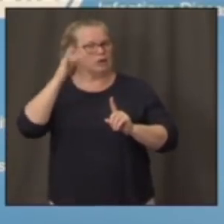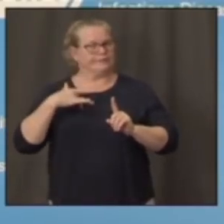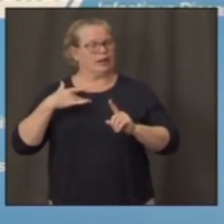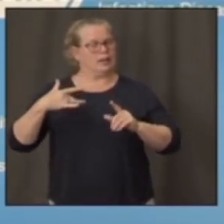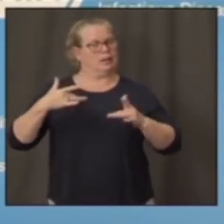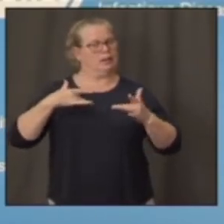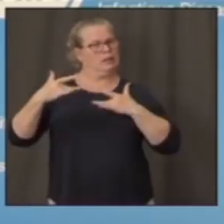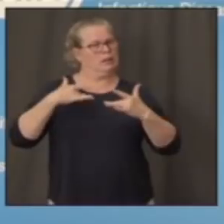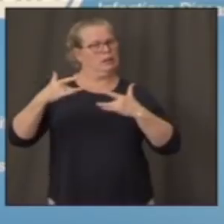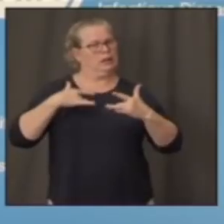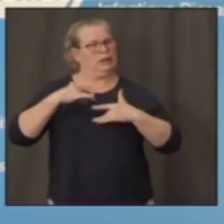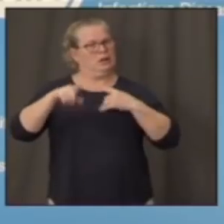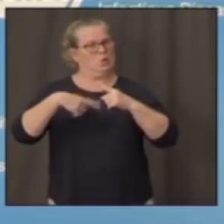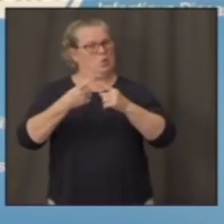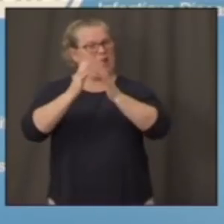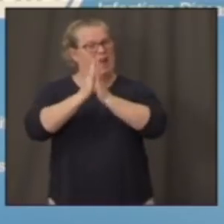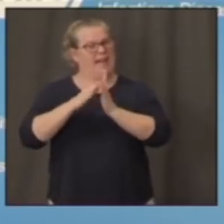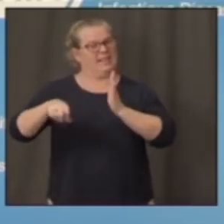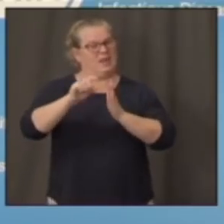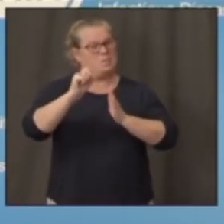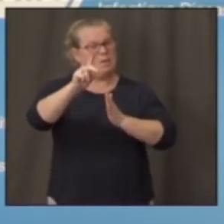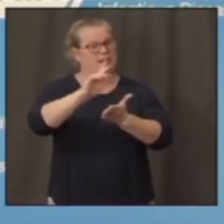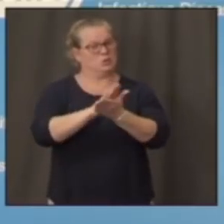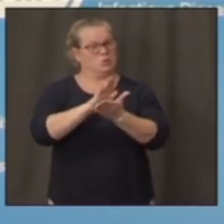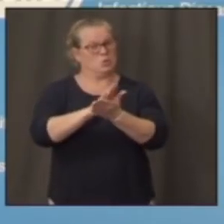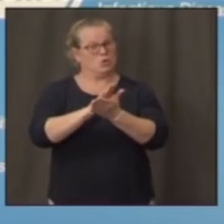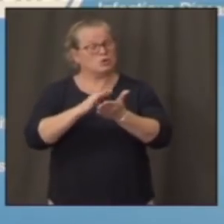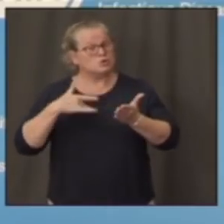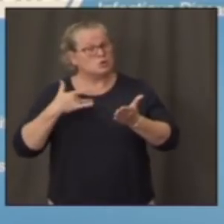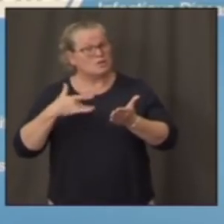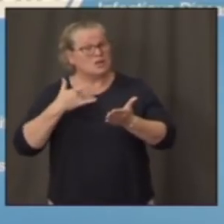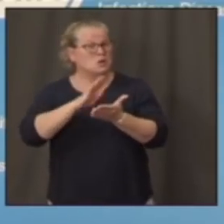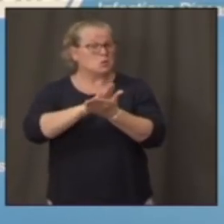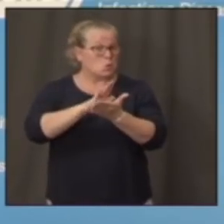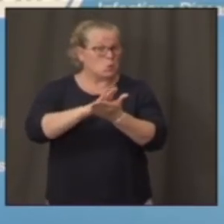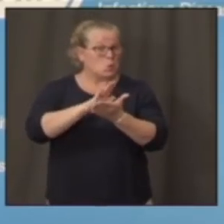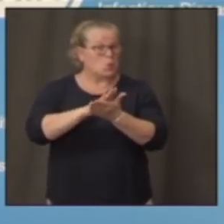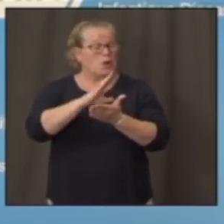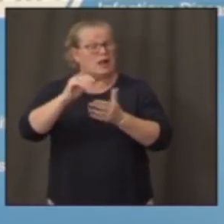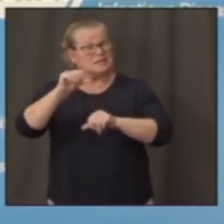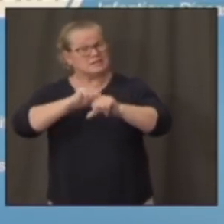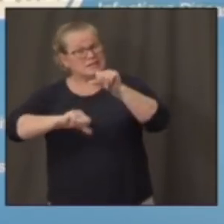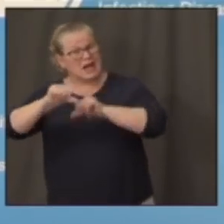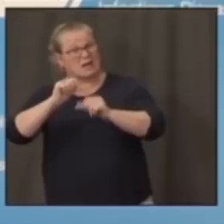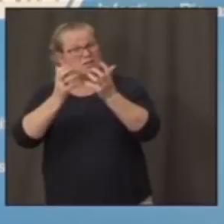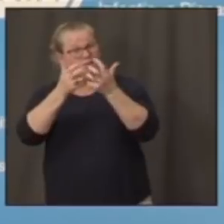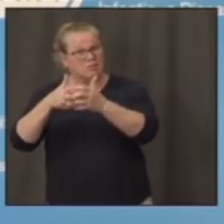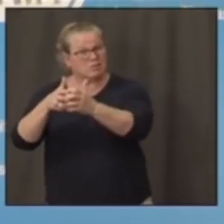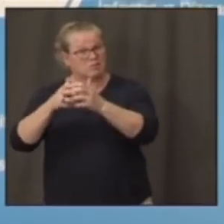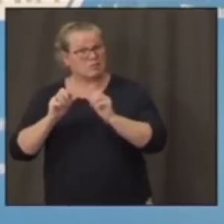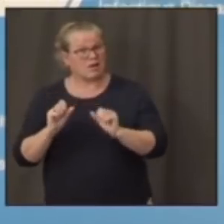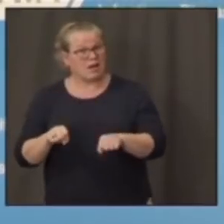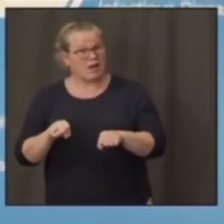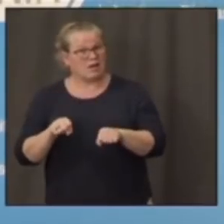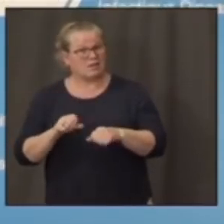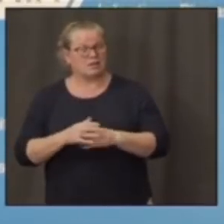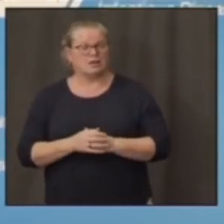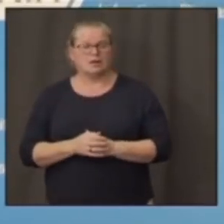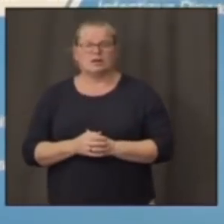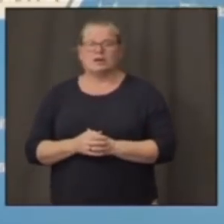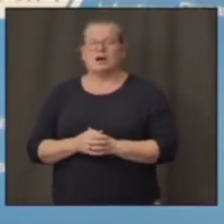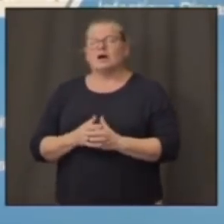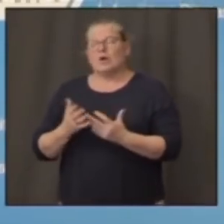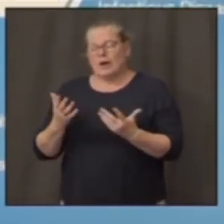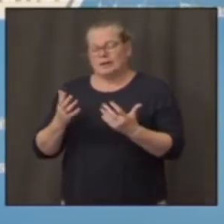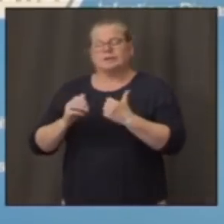being a potential site of a resurgence? Well, I mean, obviously, there's always a risk of that. The numbers that the